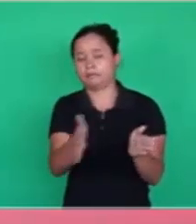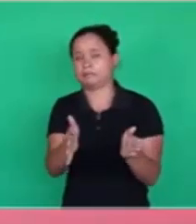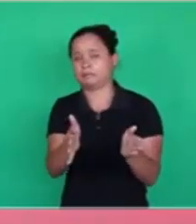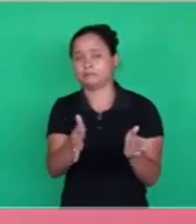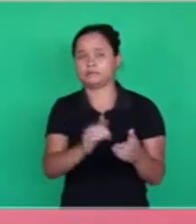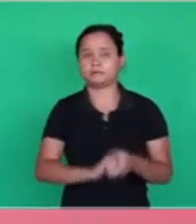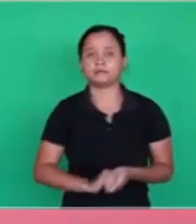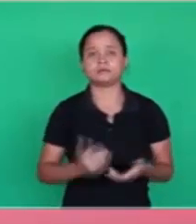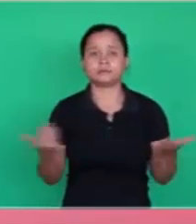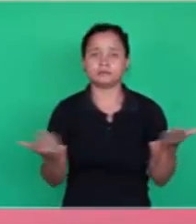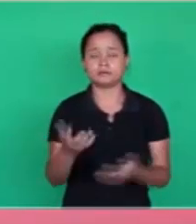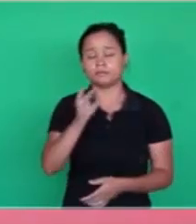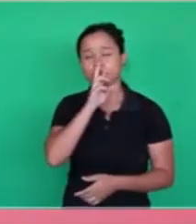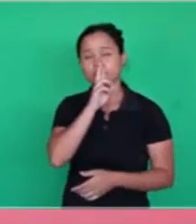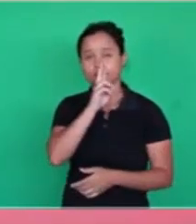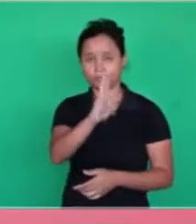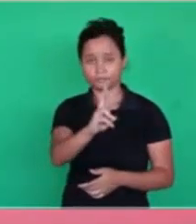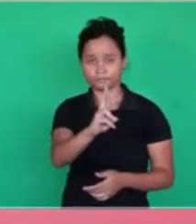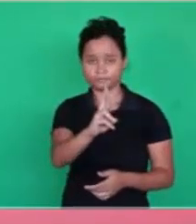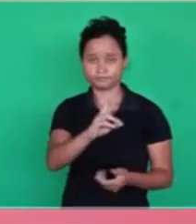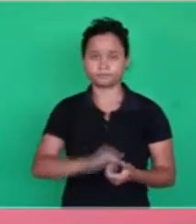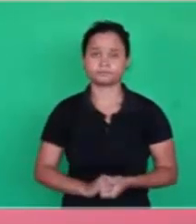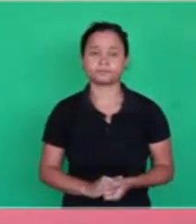So brothers, answer me.